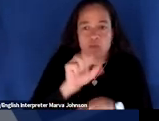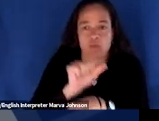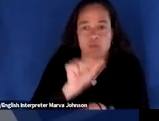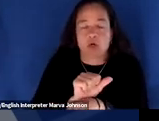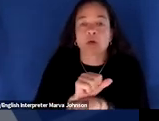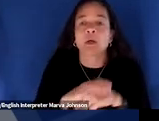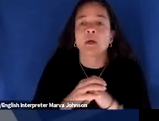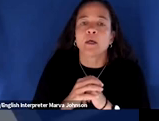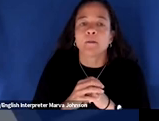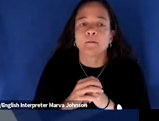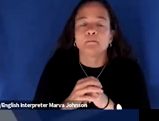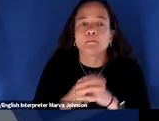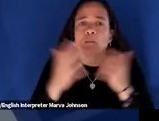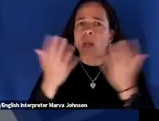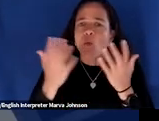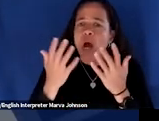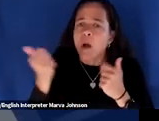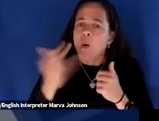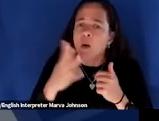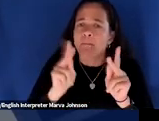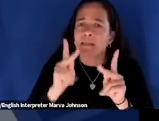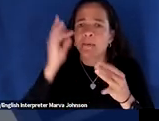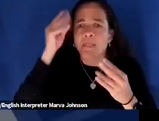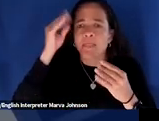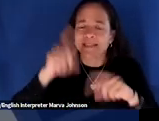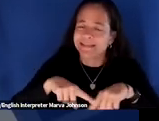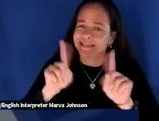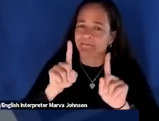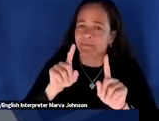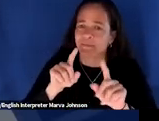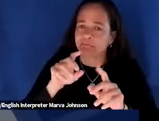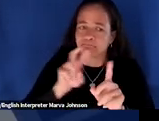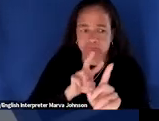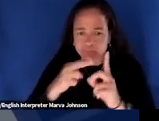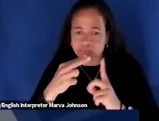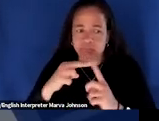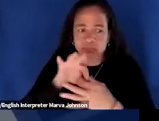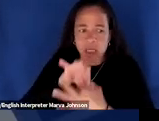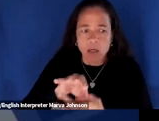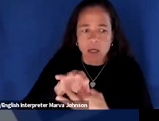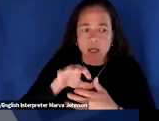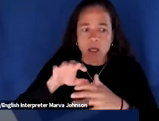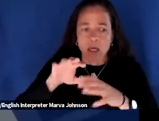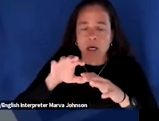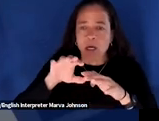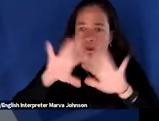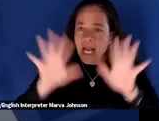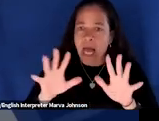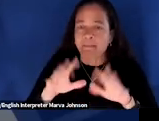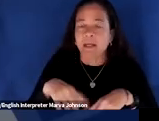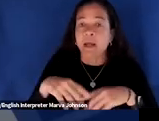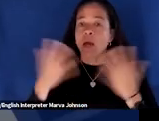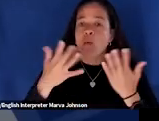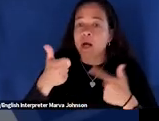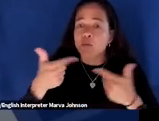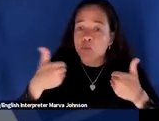what helps people think differently about climate action and what do you as climate professionals have within your